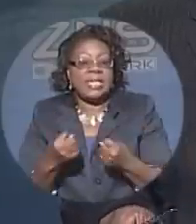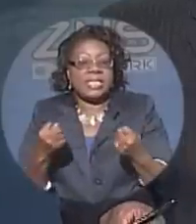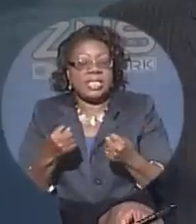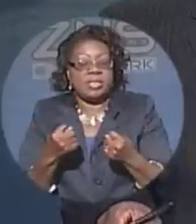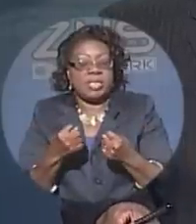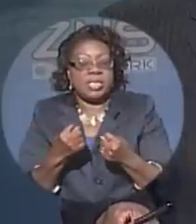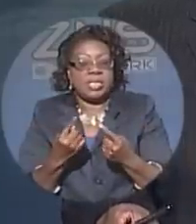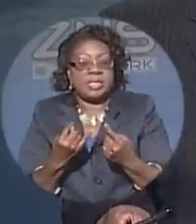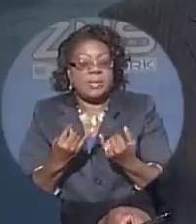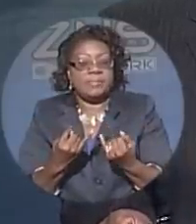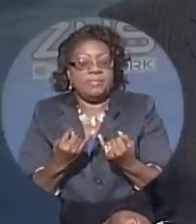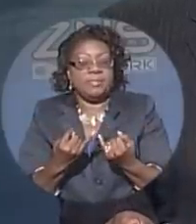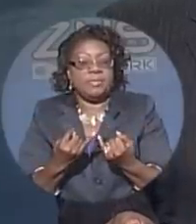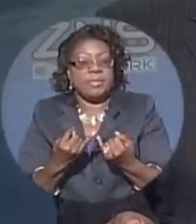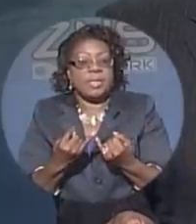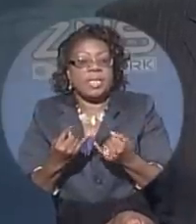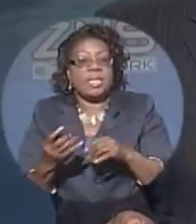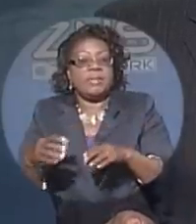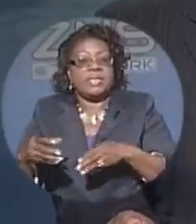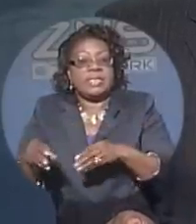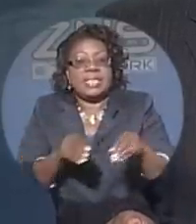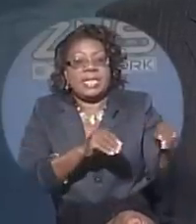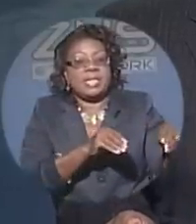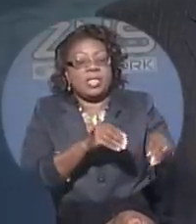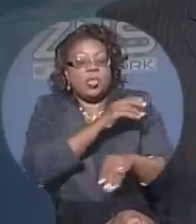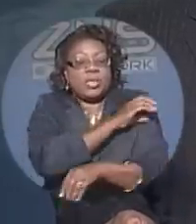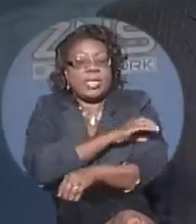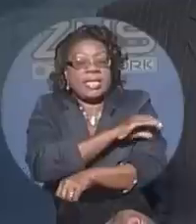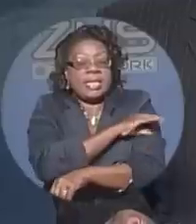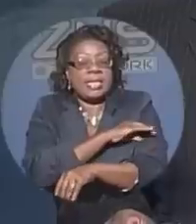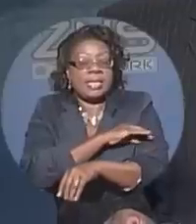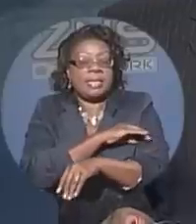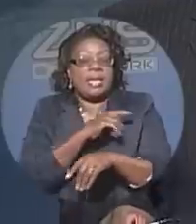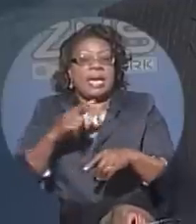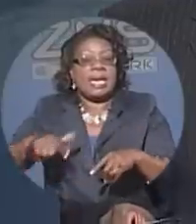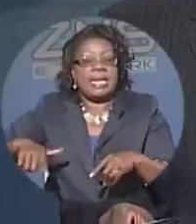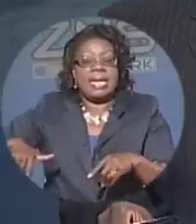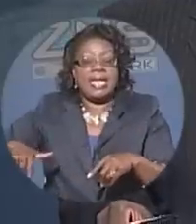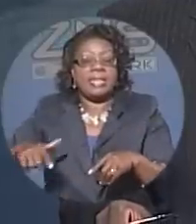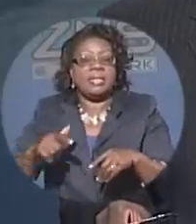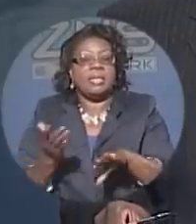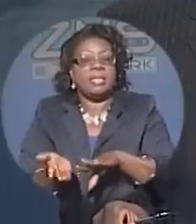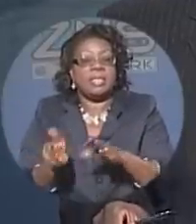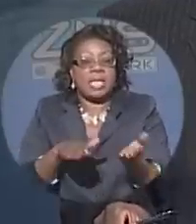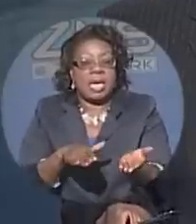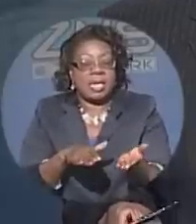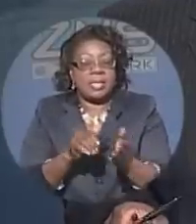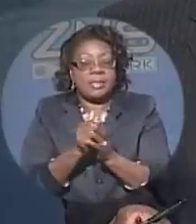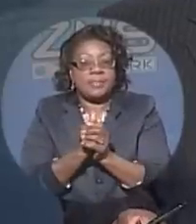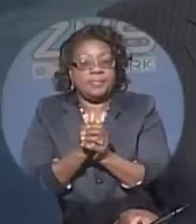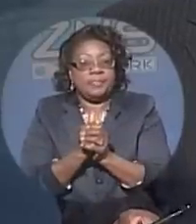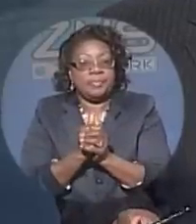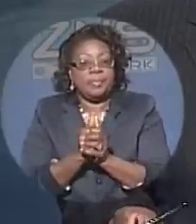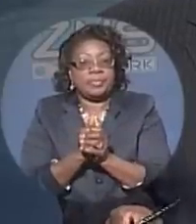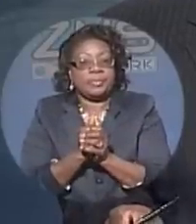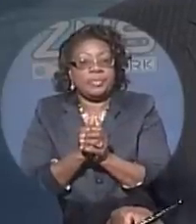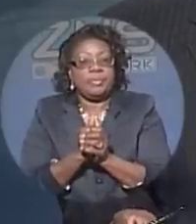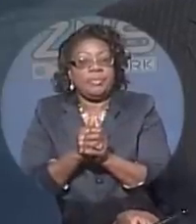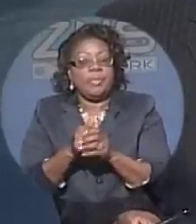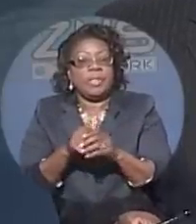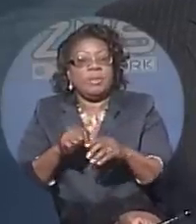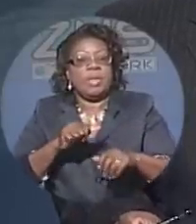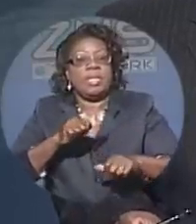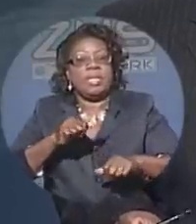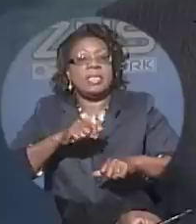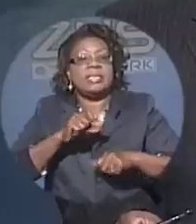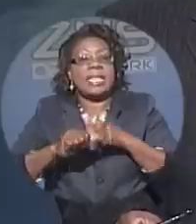truck. The victim in this incident was rushed to the Inagua Clinic by a private vehicle, but died a short time later. Now while in an active